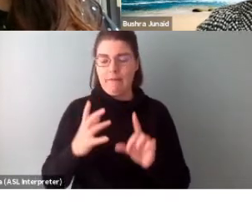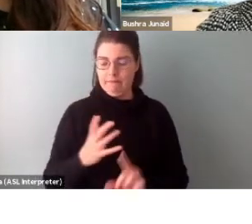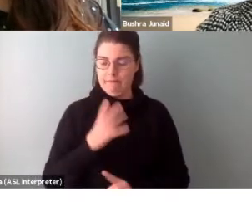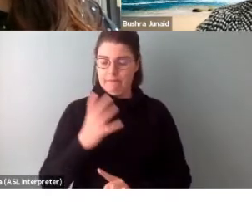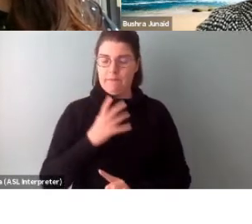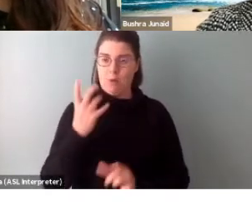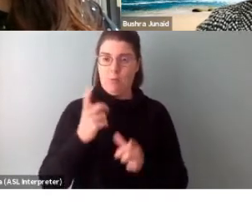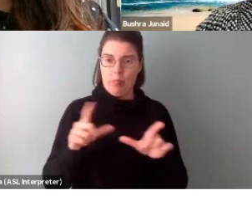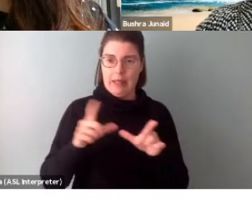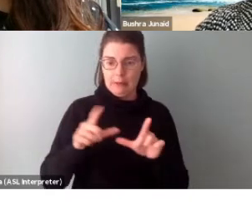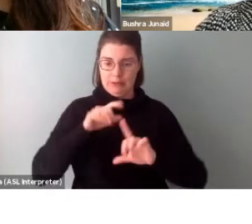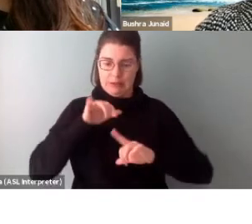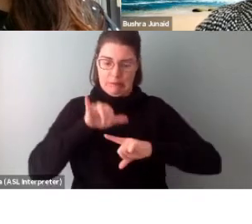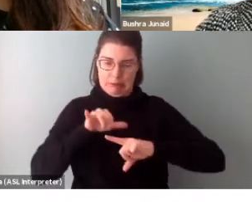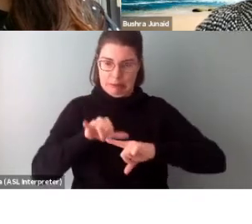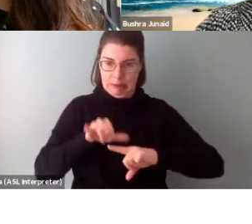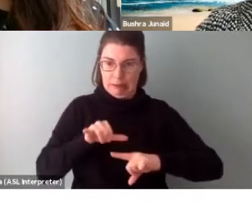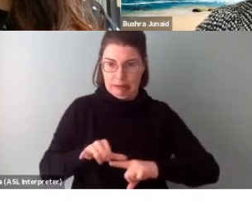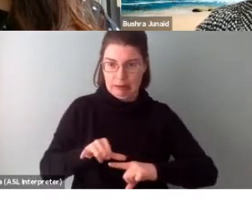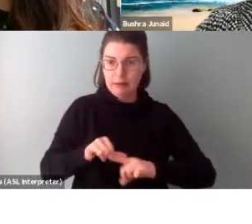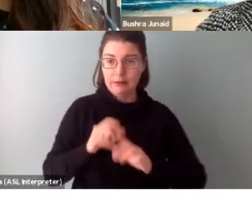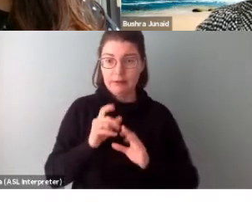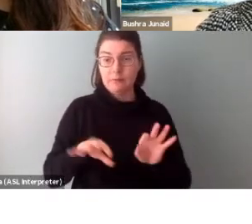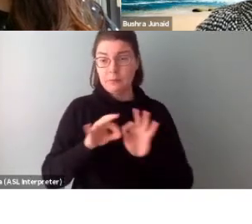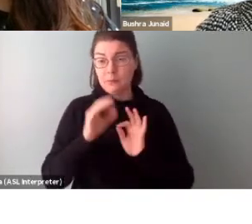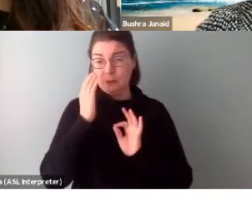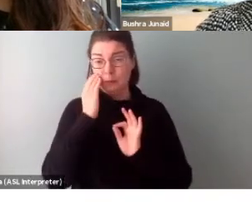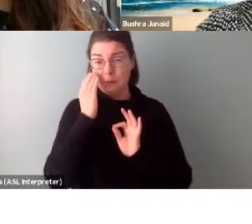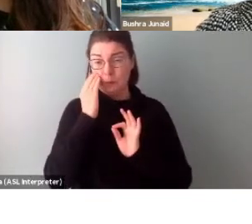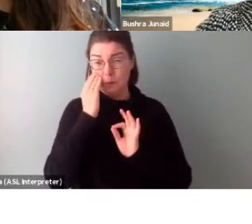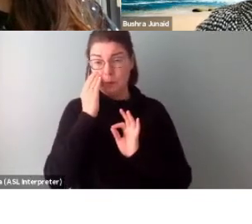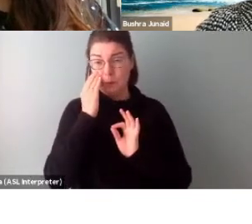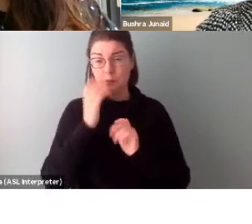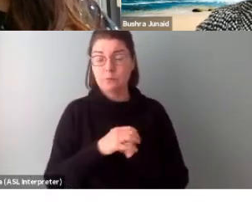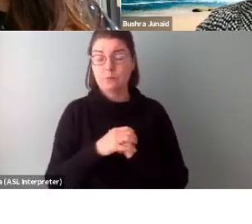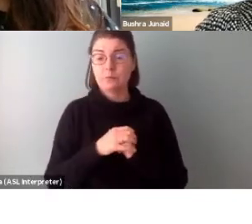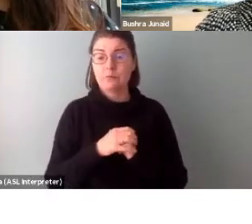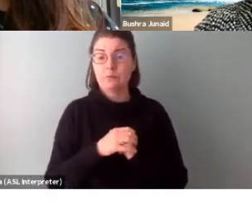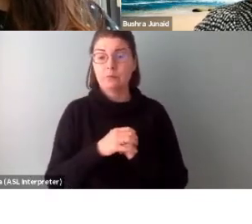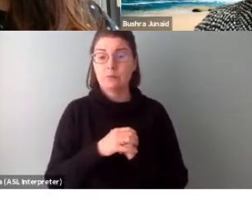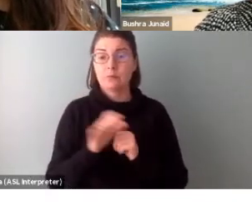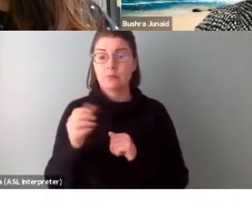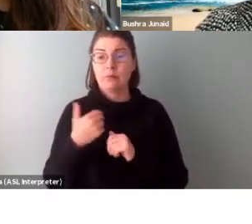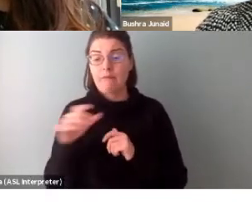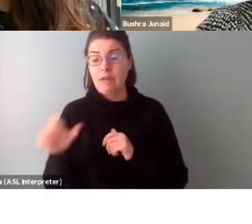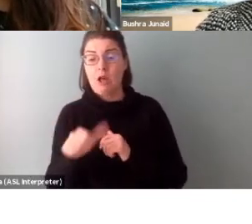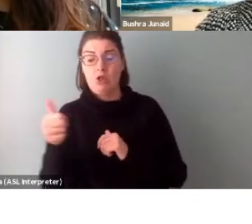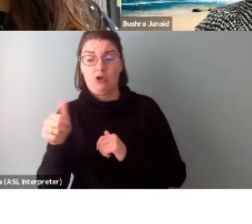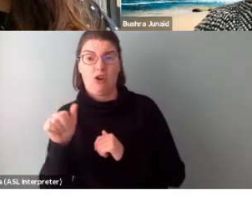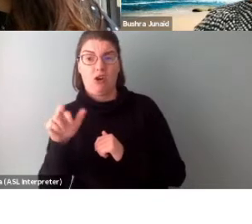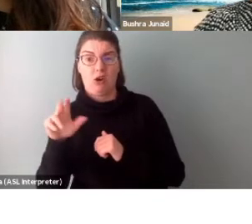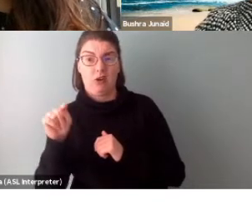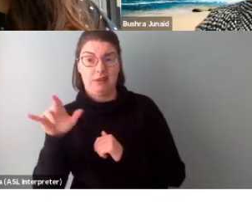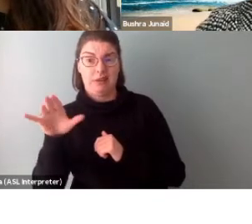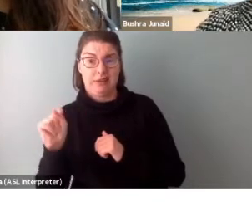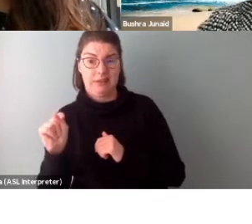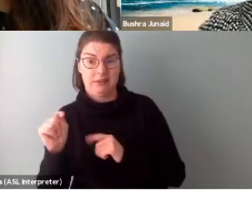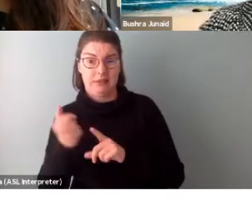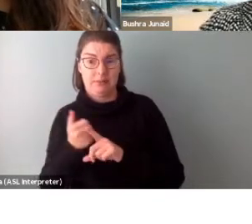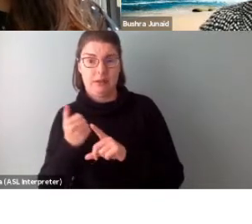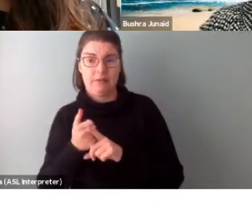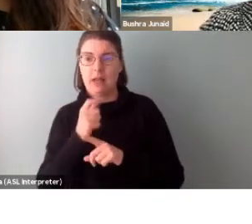language and jargon. It's important to note that there are other artists and not